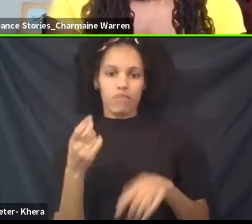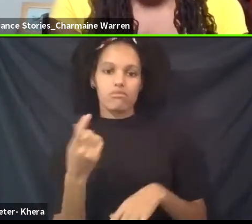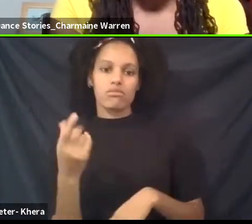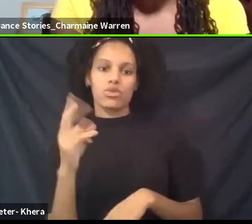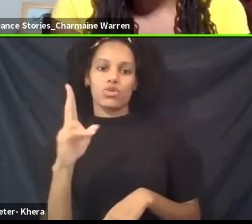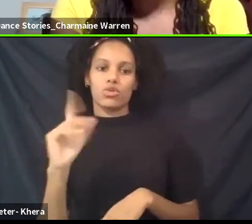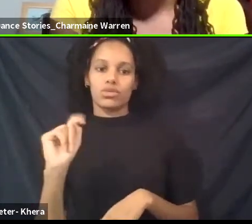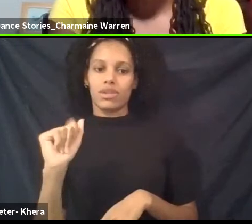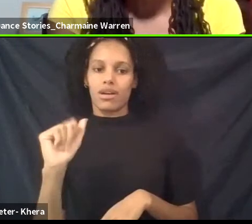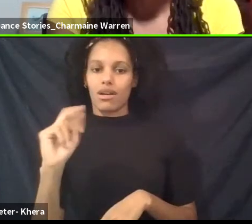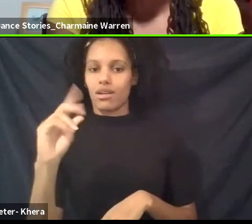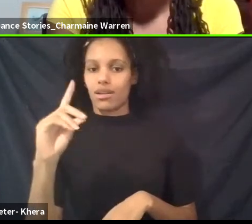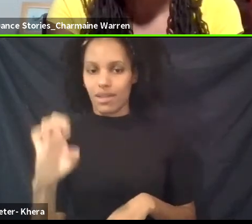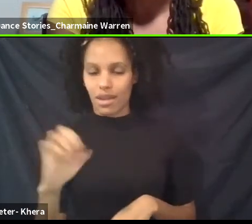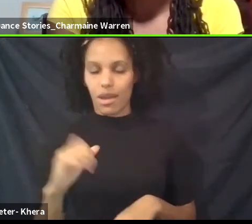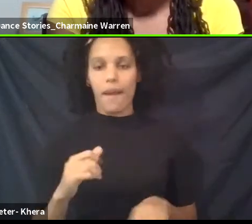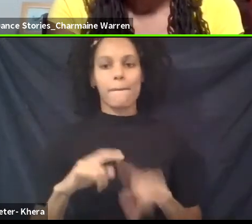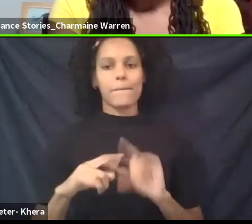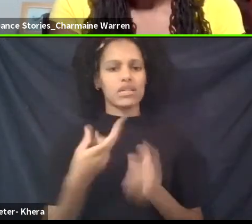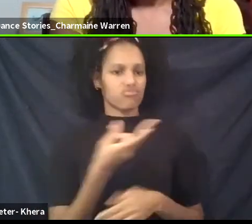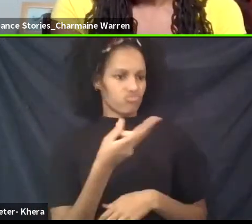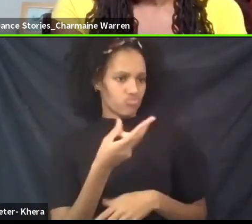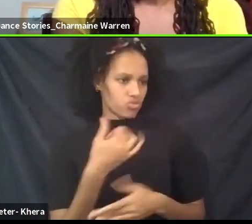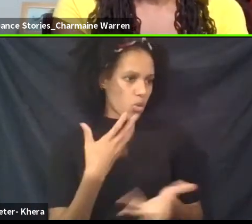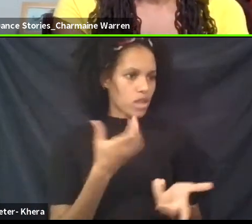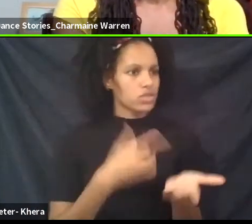would either of you like to talk a little bit about that?